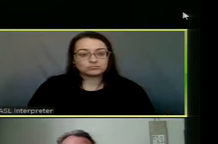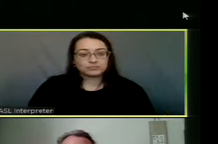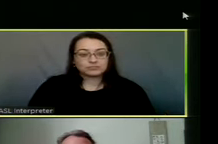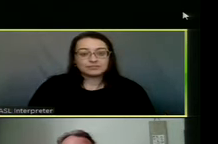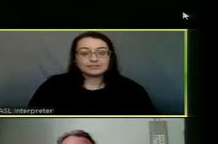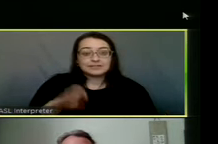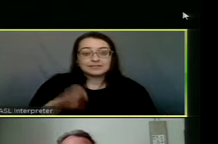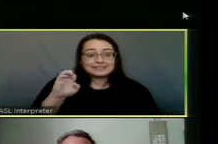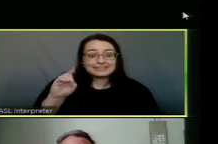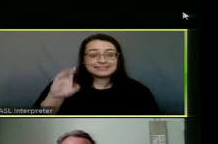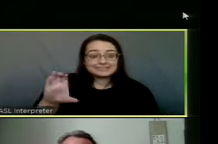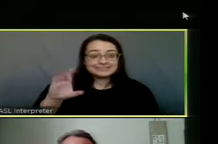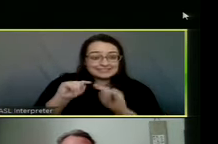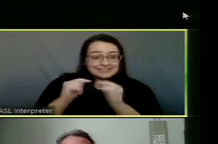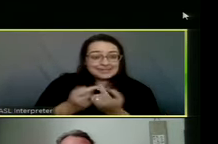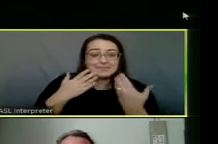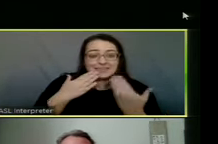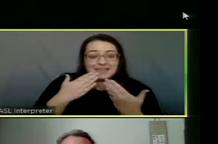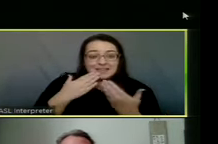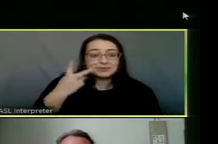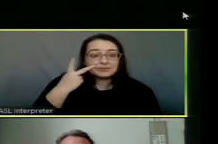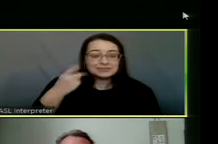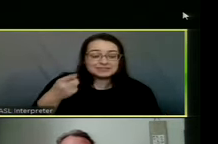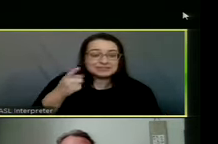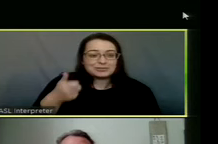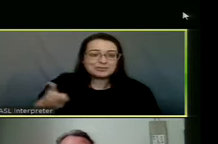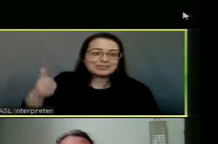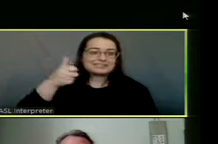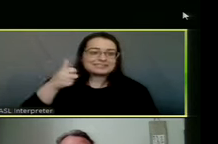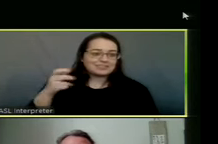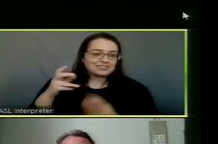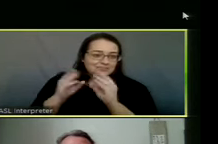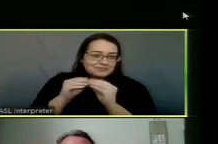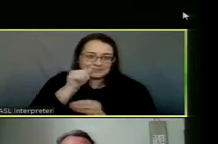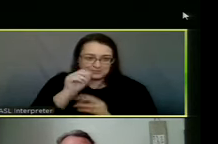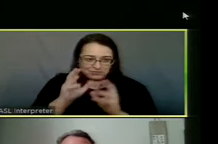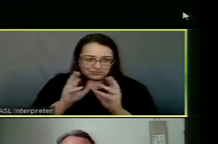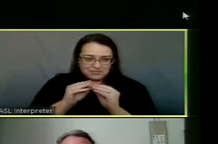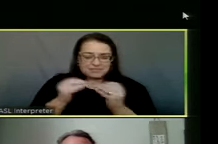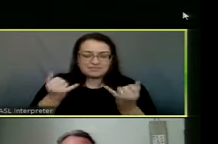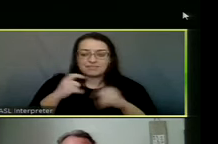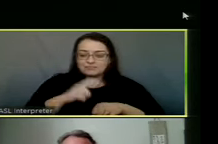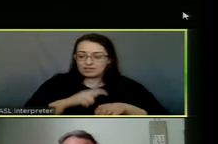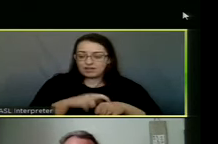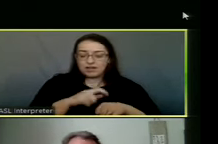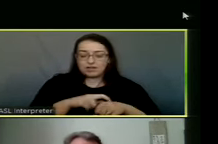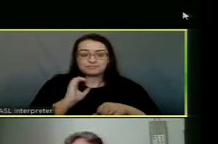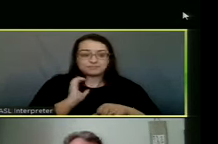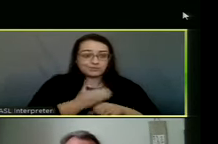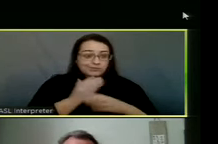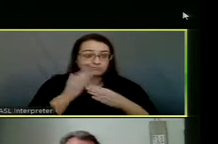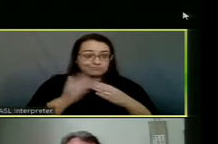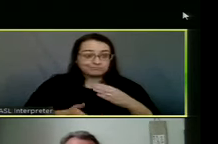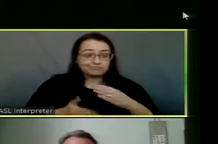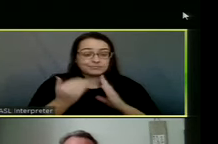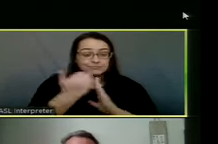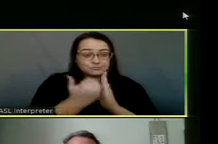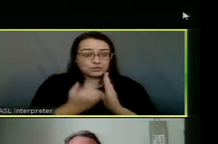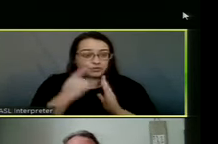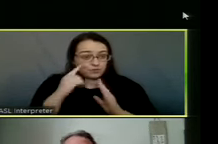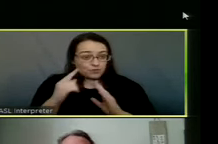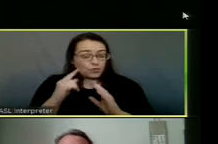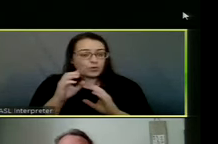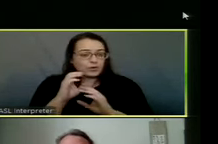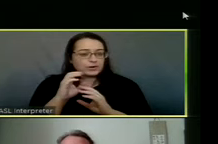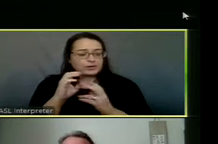EDC team, thank you. We'll see you over in executive session. At this time, this completes our agenda for non